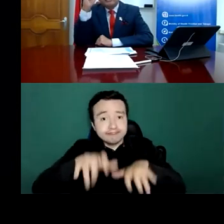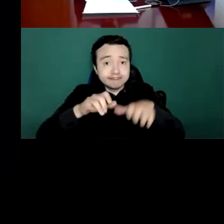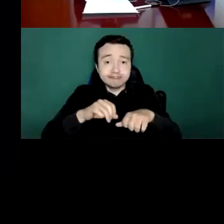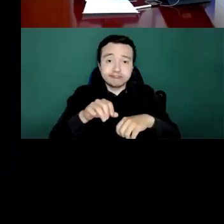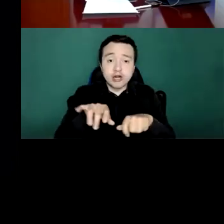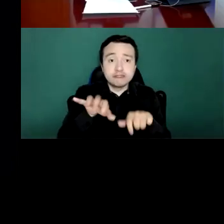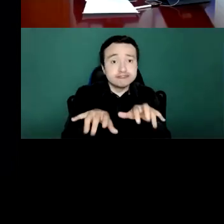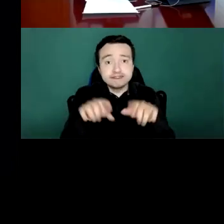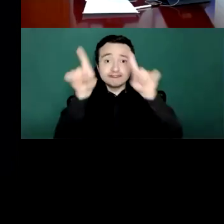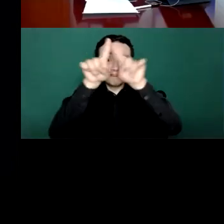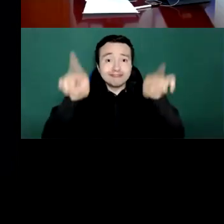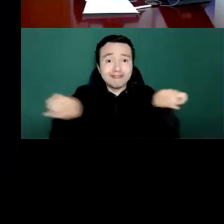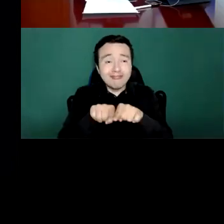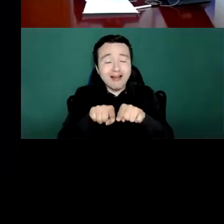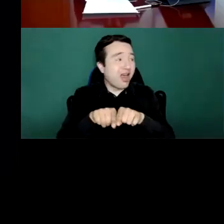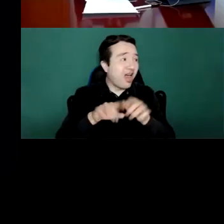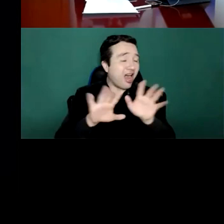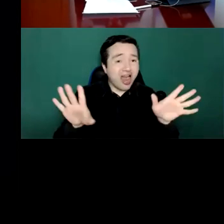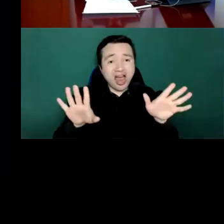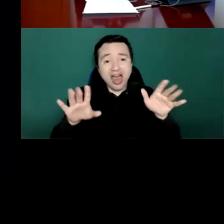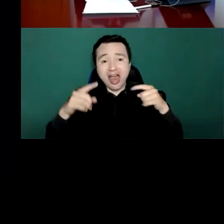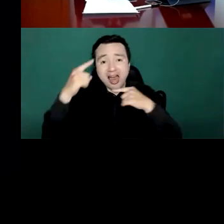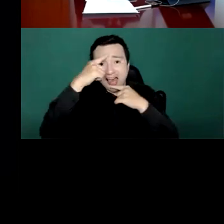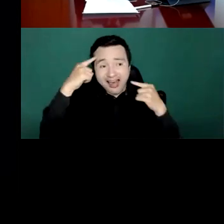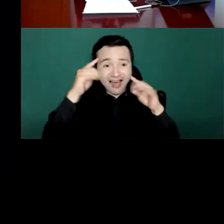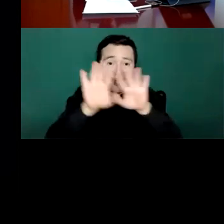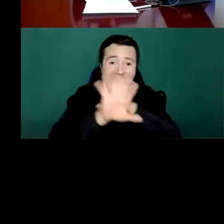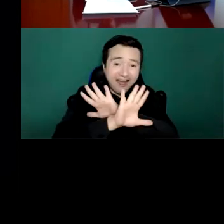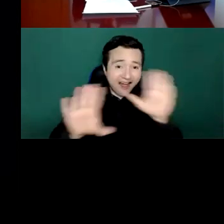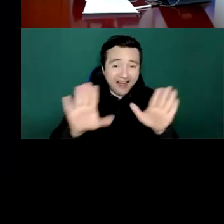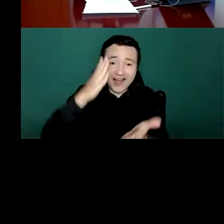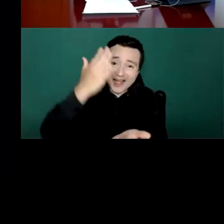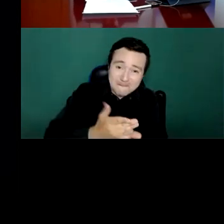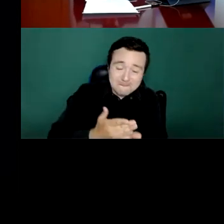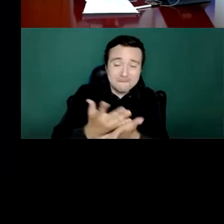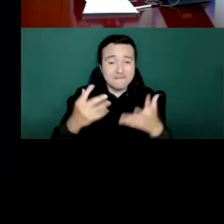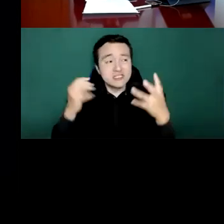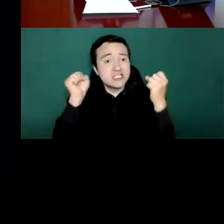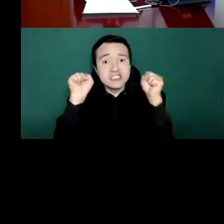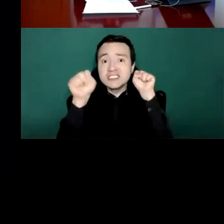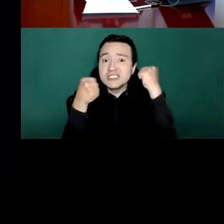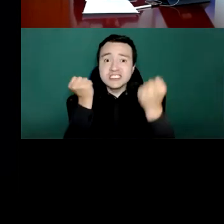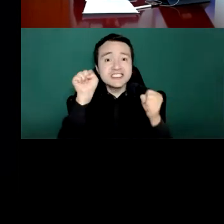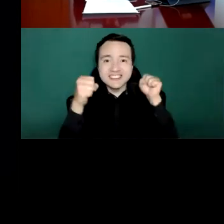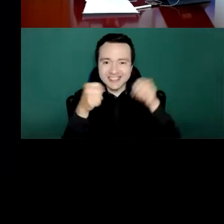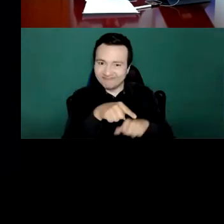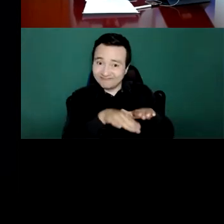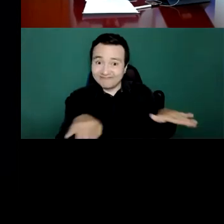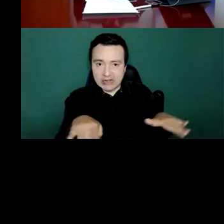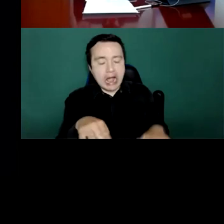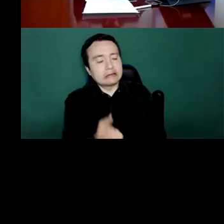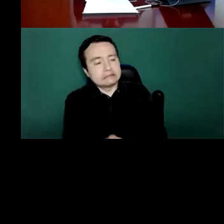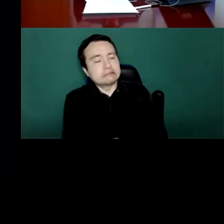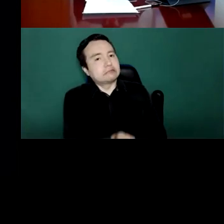that particular population. Single mothers. Trinidad and Tobago has a high degree of single mother